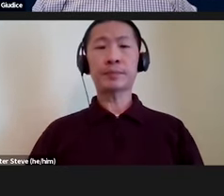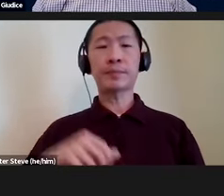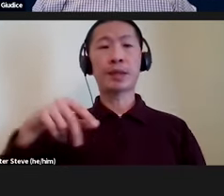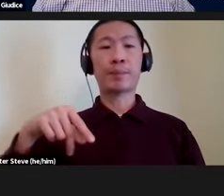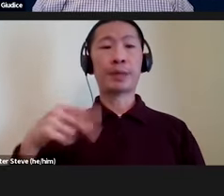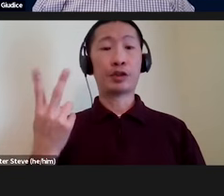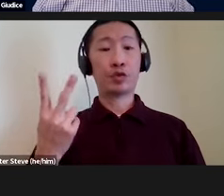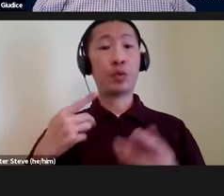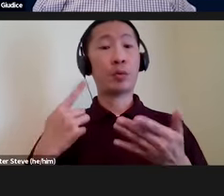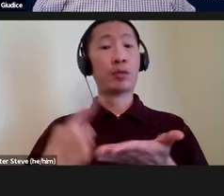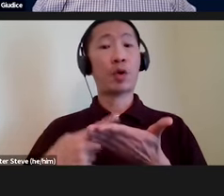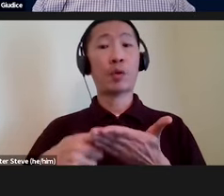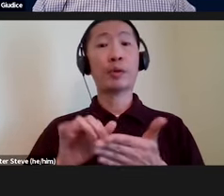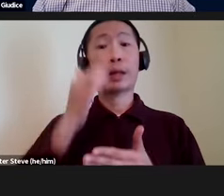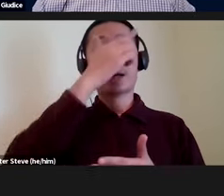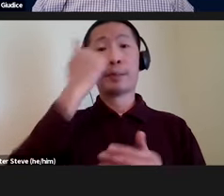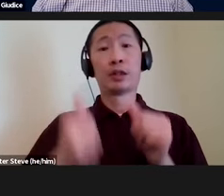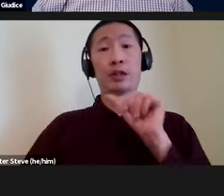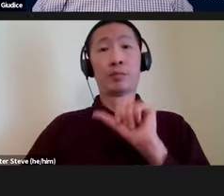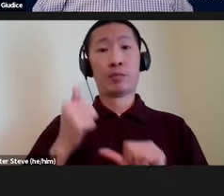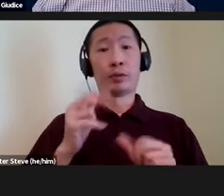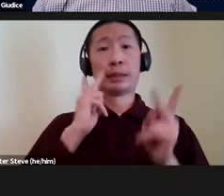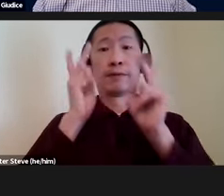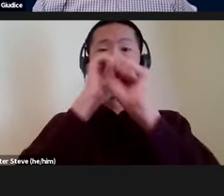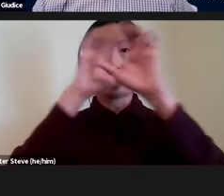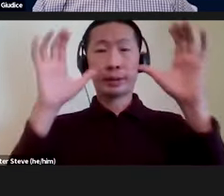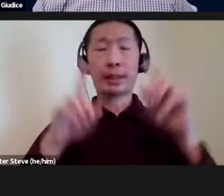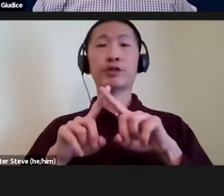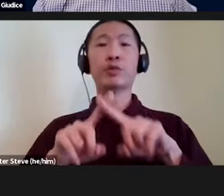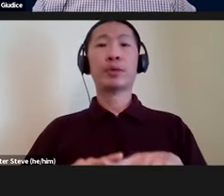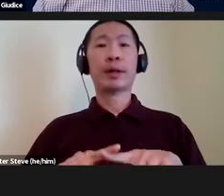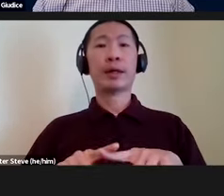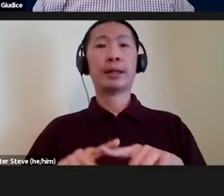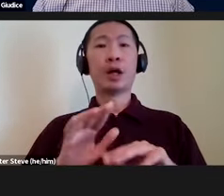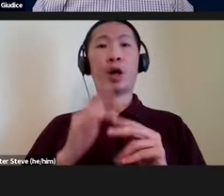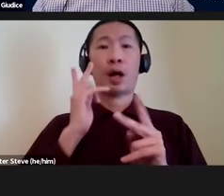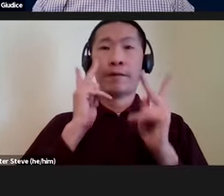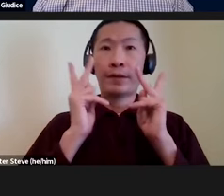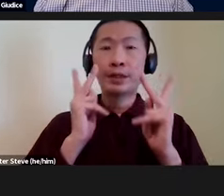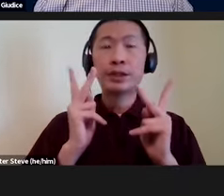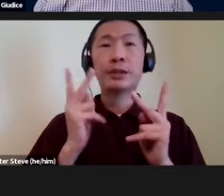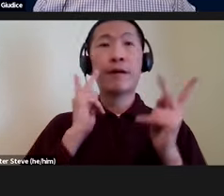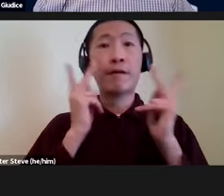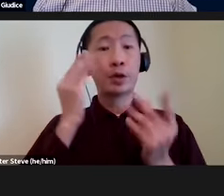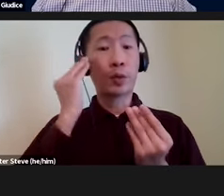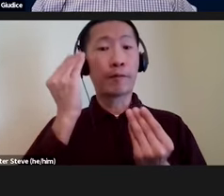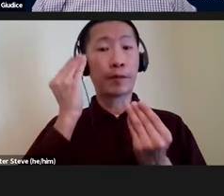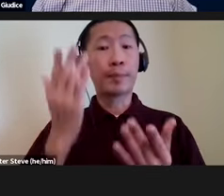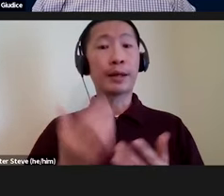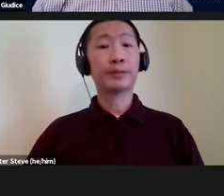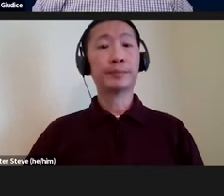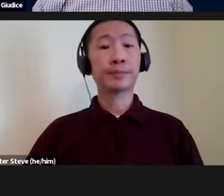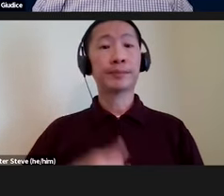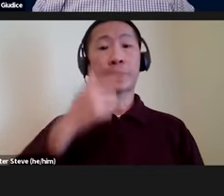argues that since the vast majority of visualizations rely on vision and visual information, and